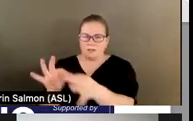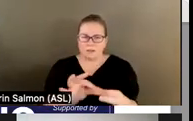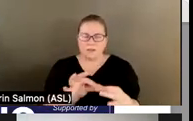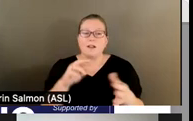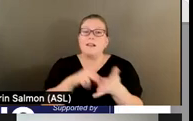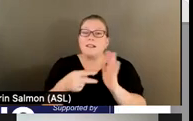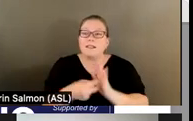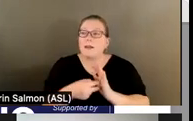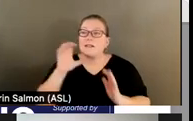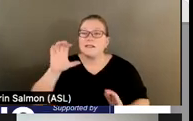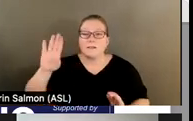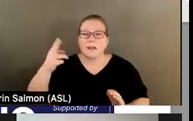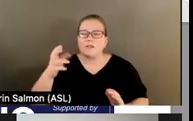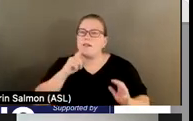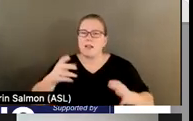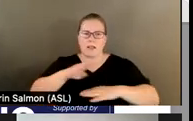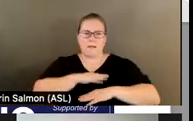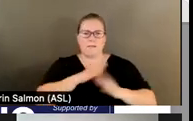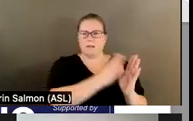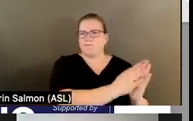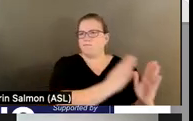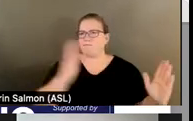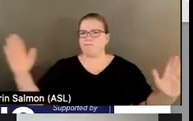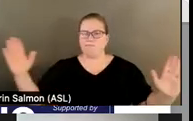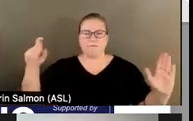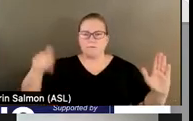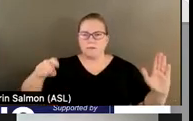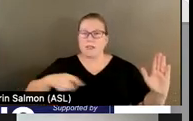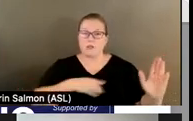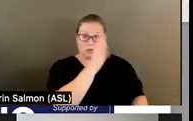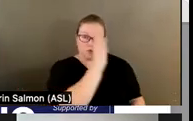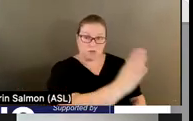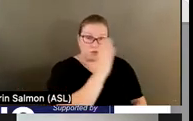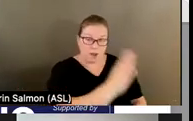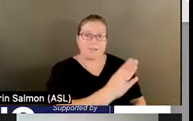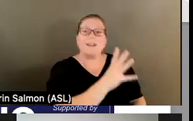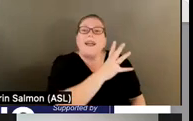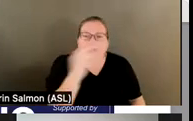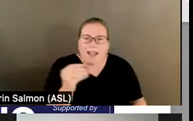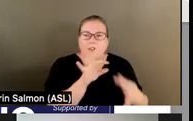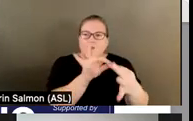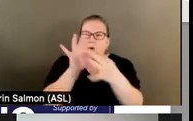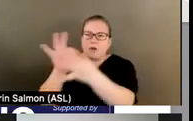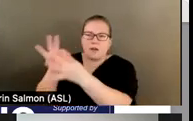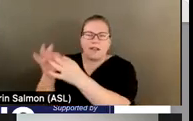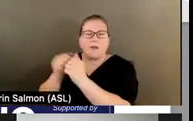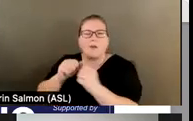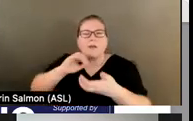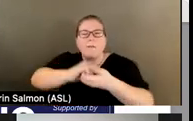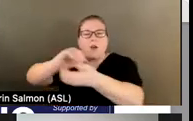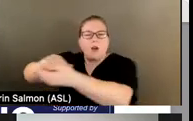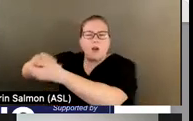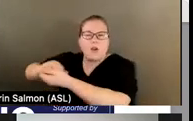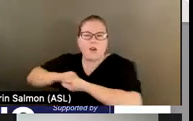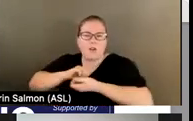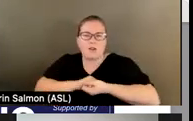spectrum of needs, both directly and through connection, communication, and coordination with partners inside and outside of